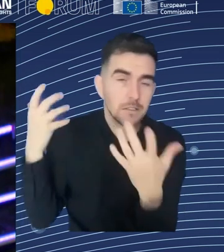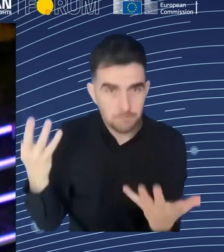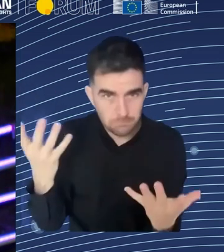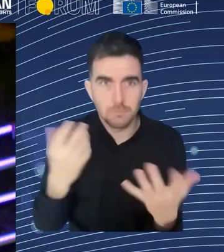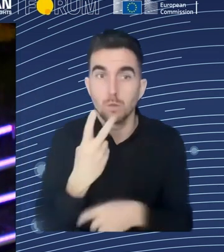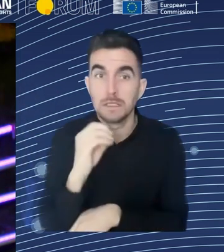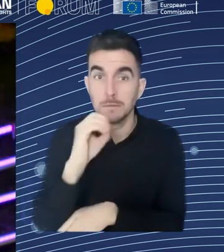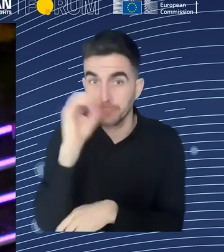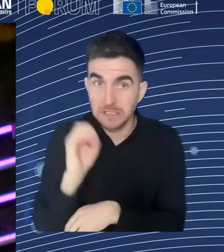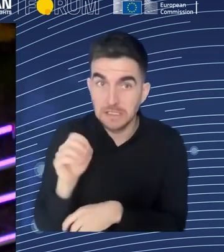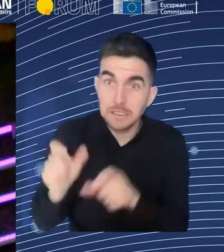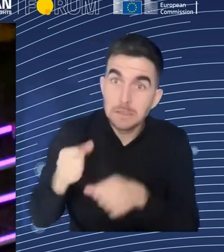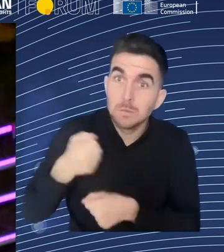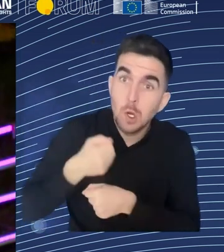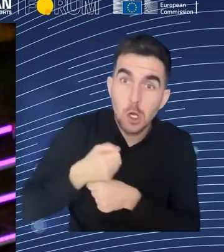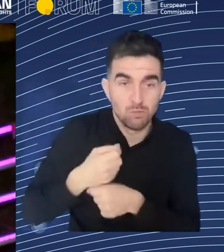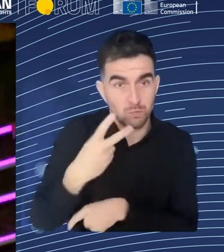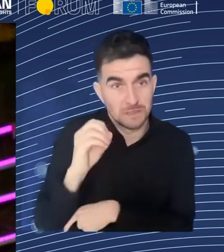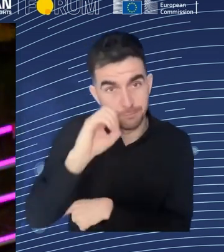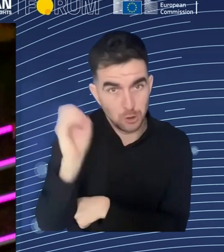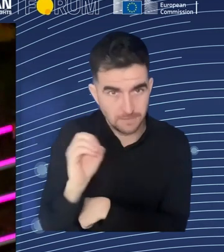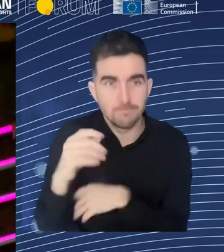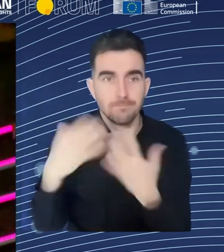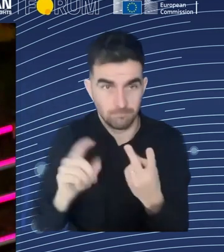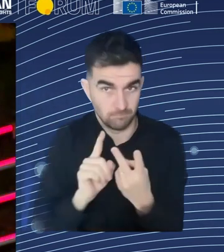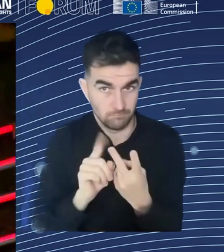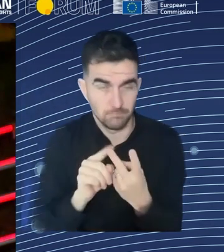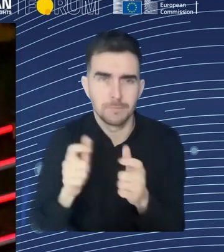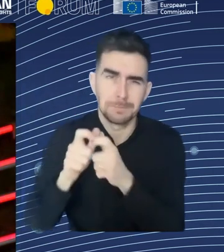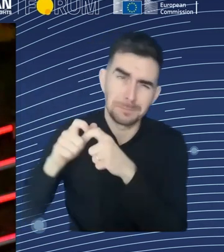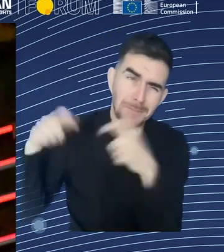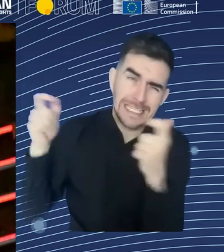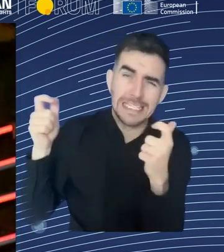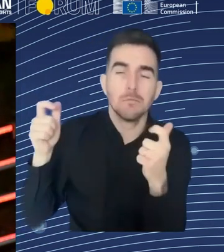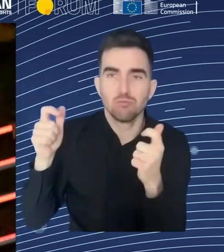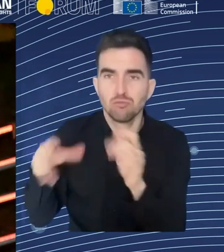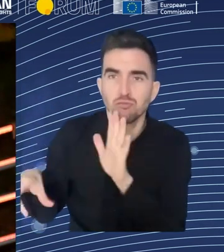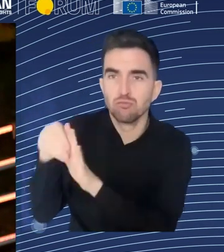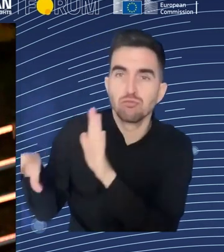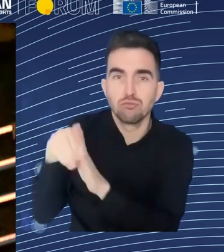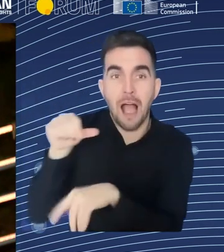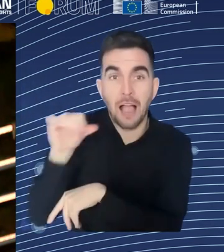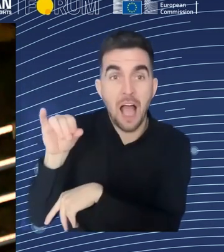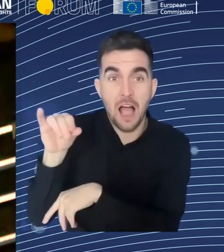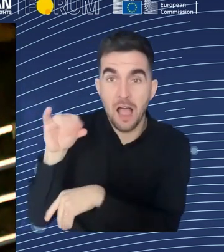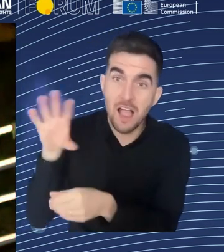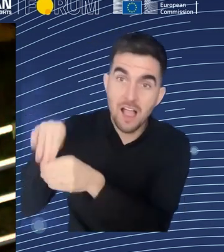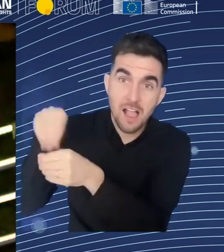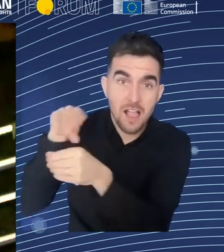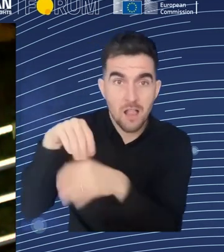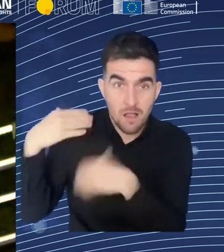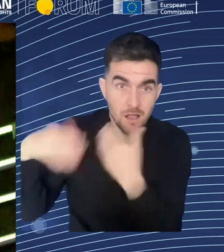mainly large firms, but in manufacturing. So AI has this much broader scope of